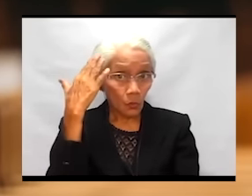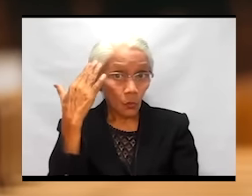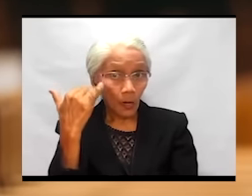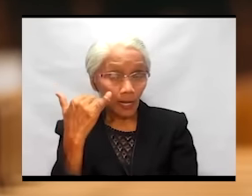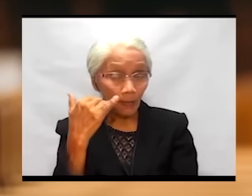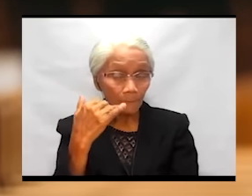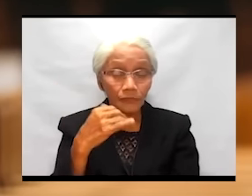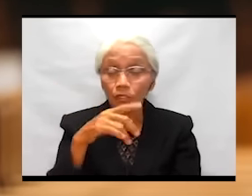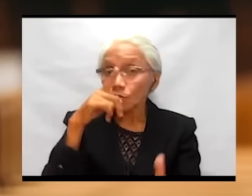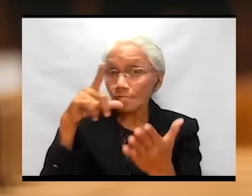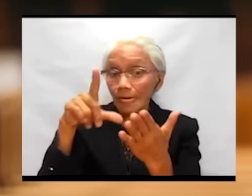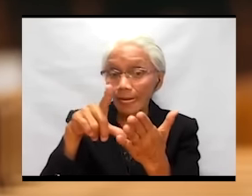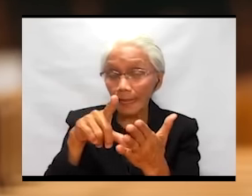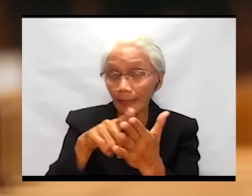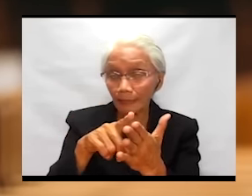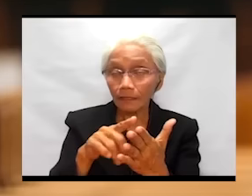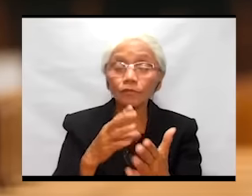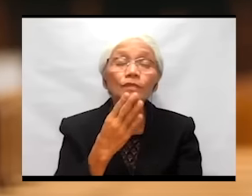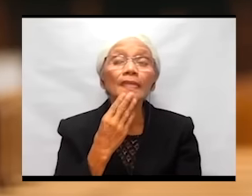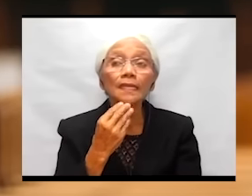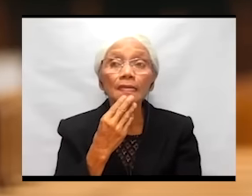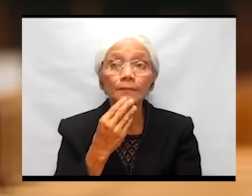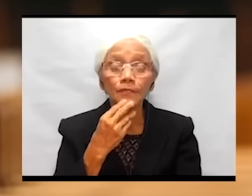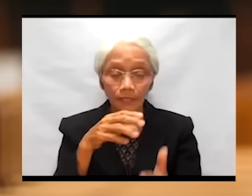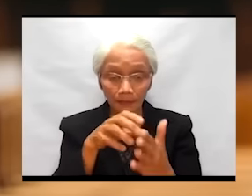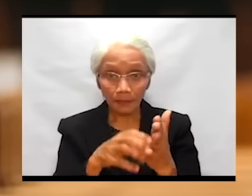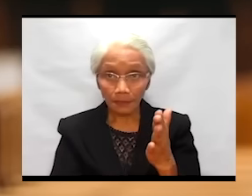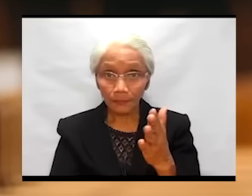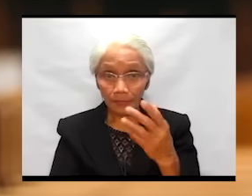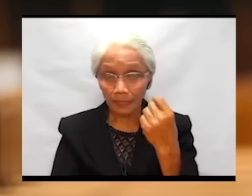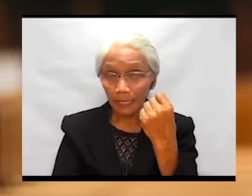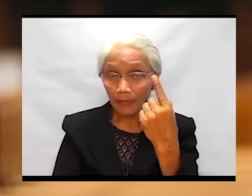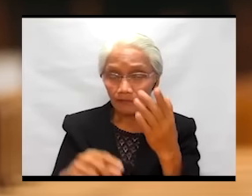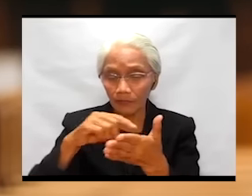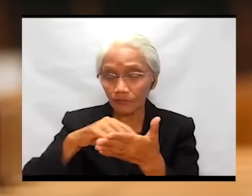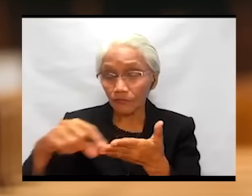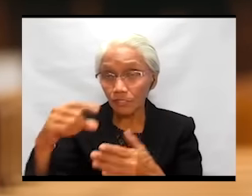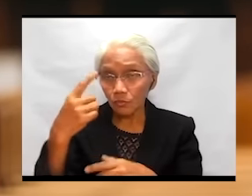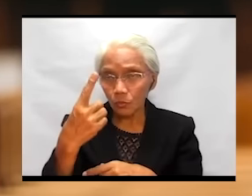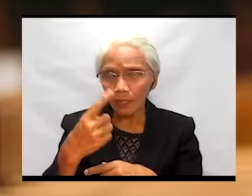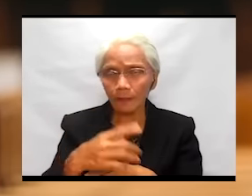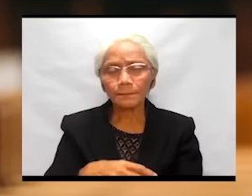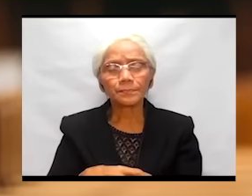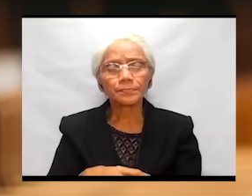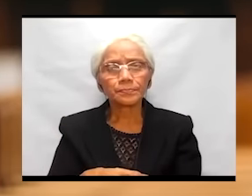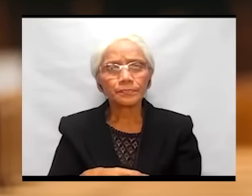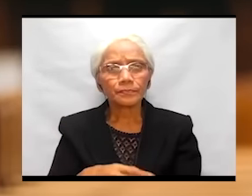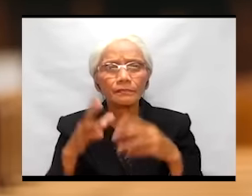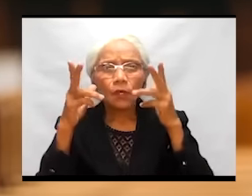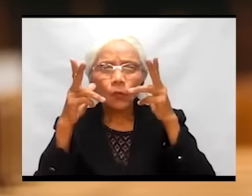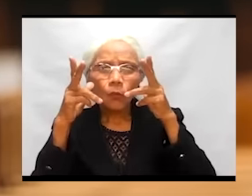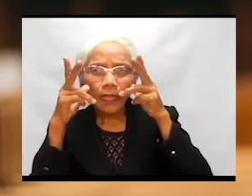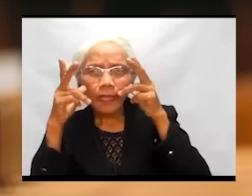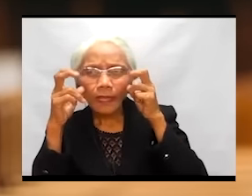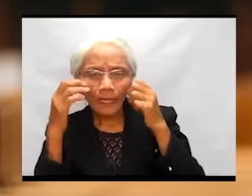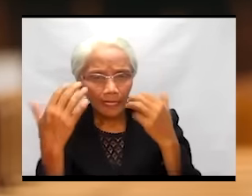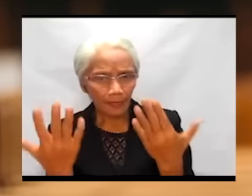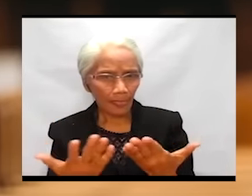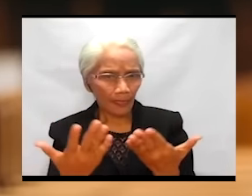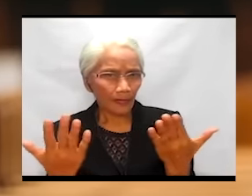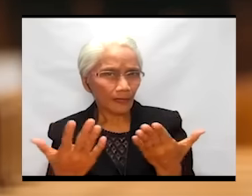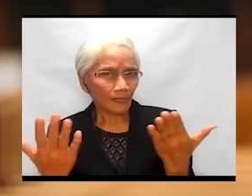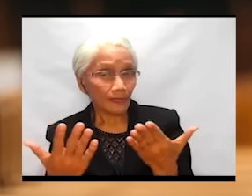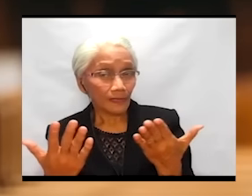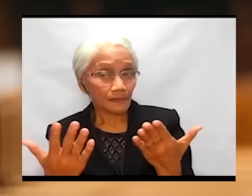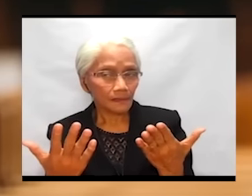in the letter to the Hebrews, chapter 11, verse 1, we hear these